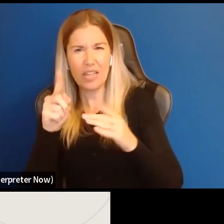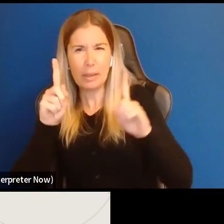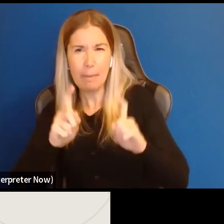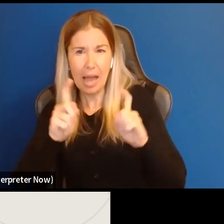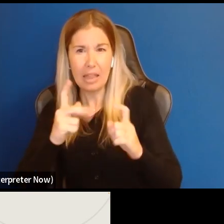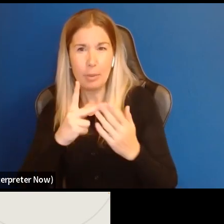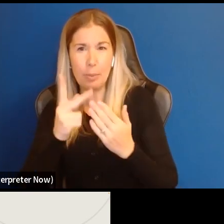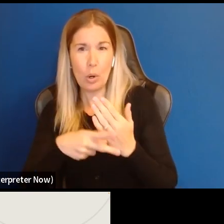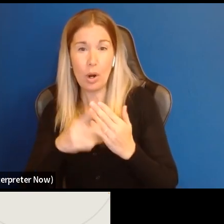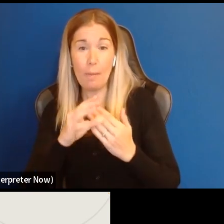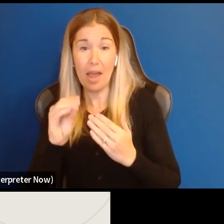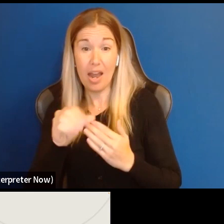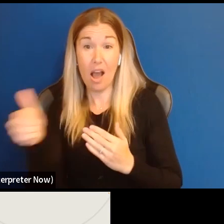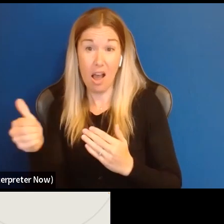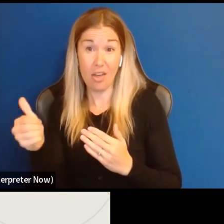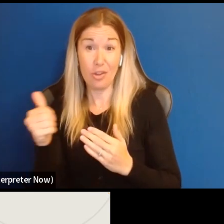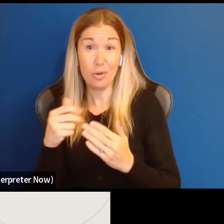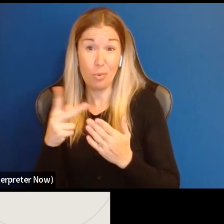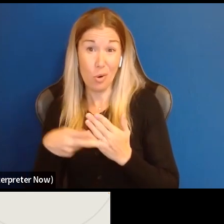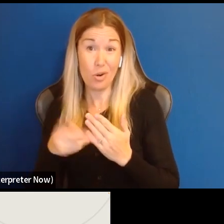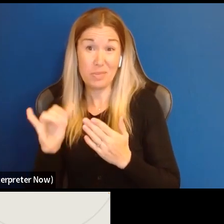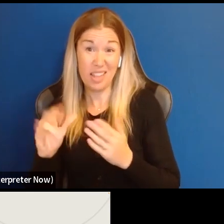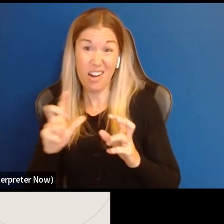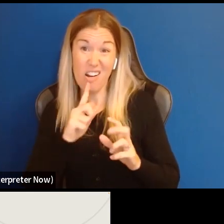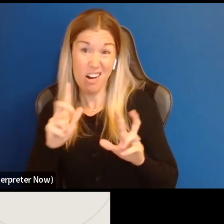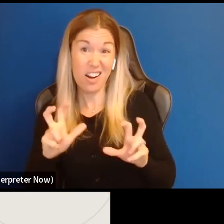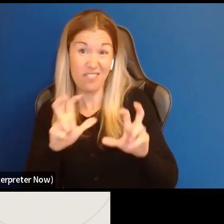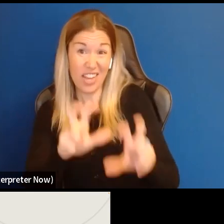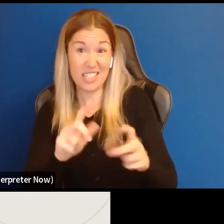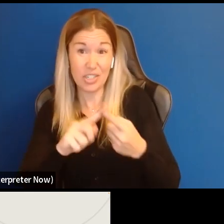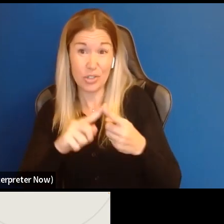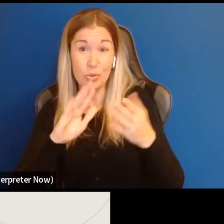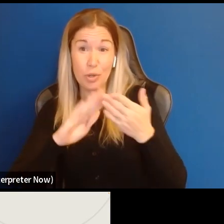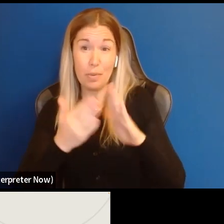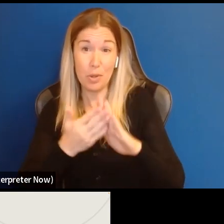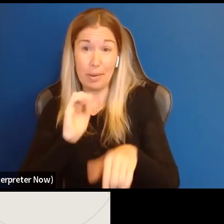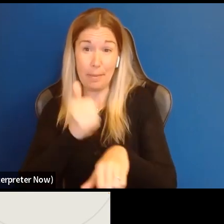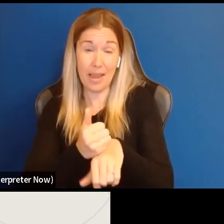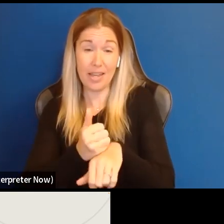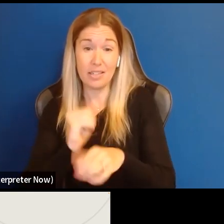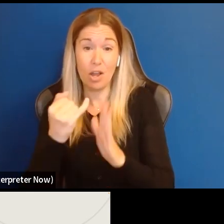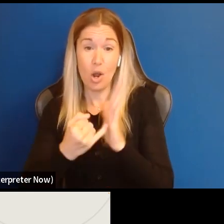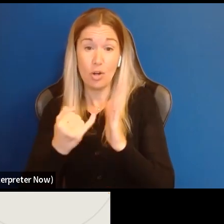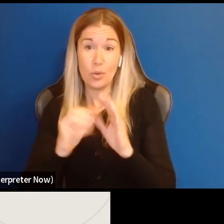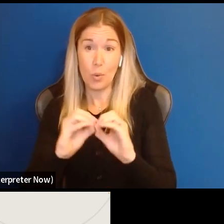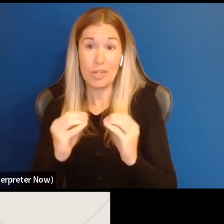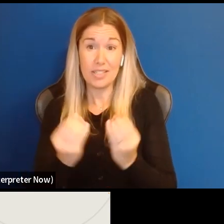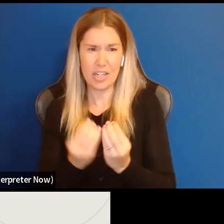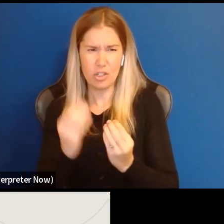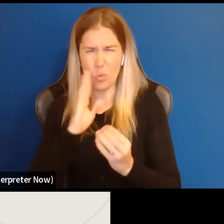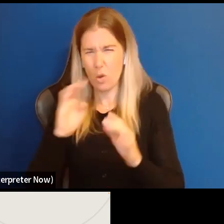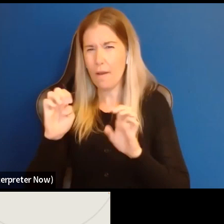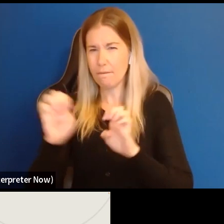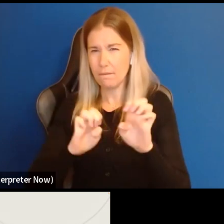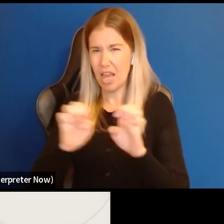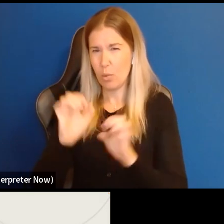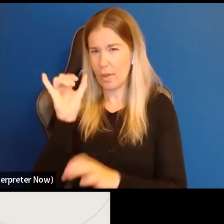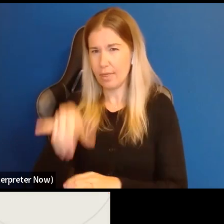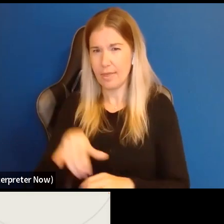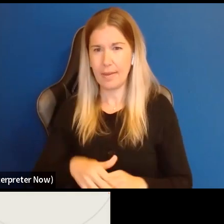programs like it that makes substantial investment to community based arts organizations. Next slide, please.